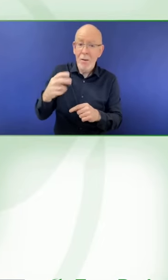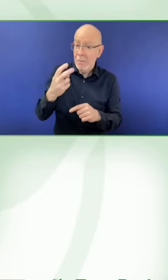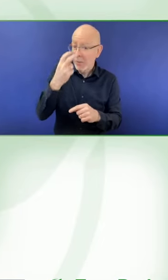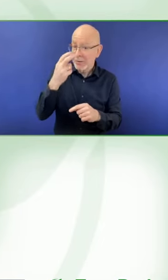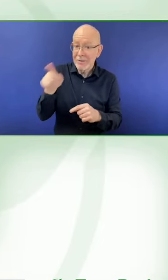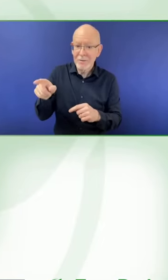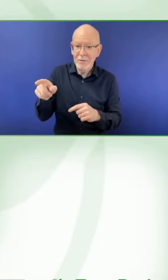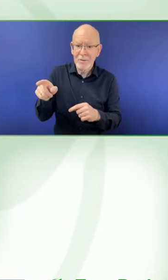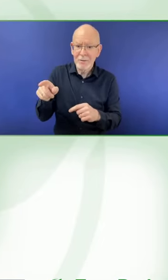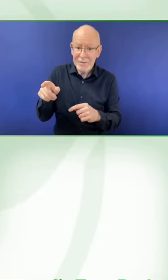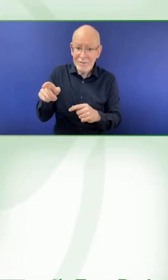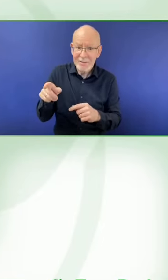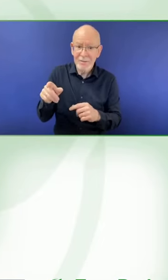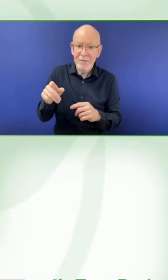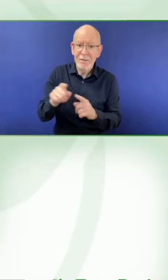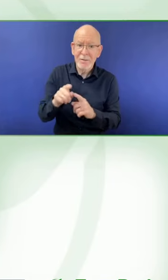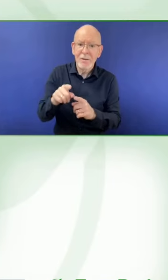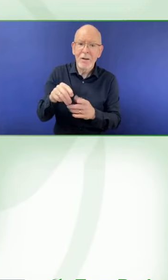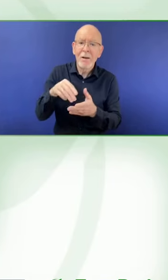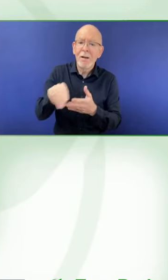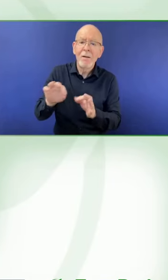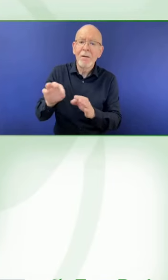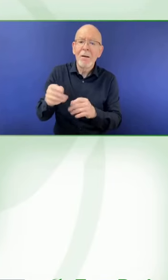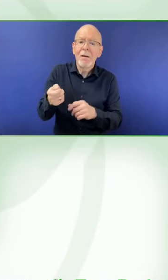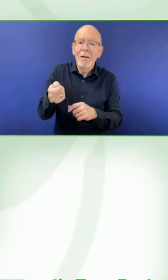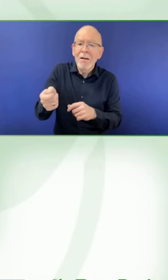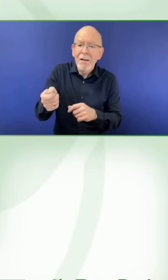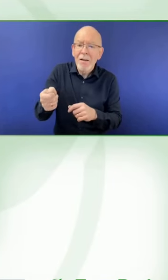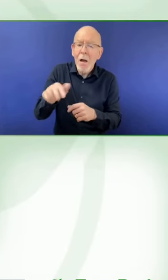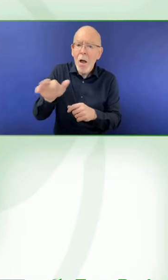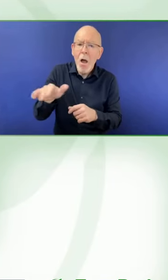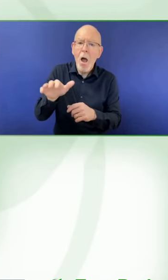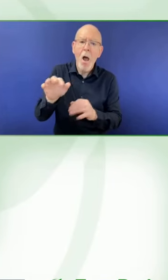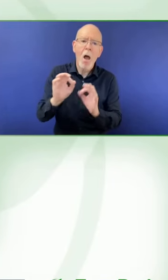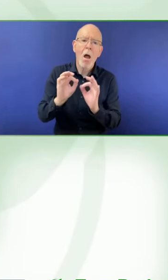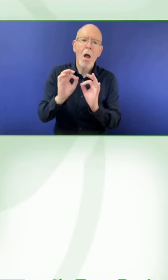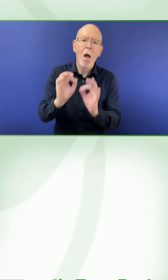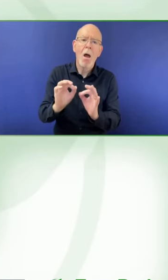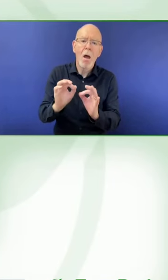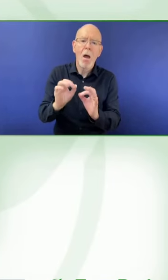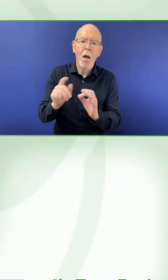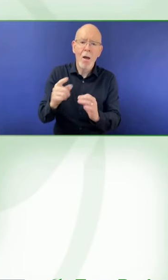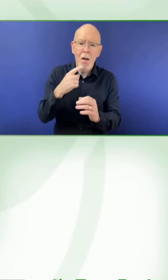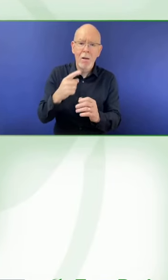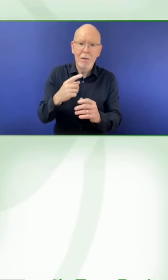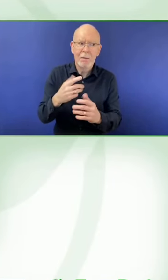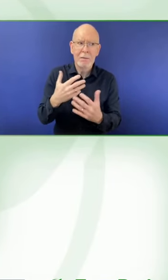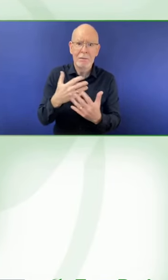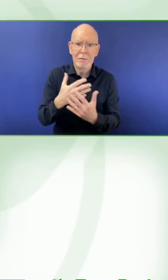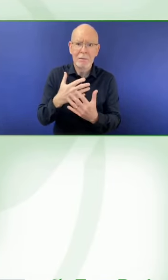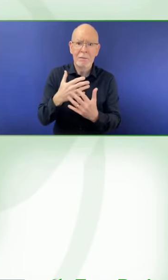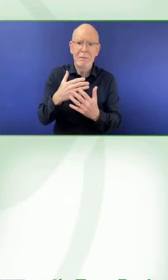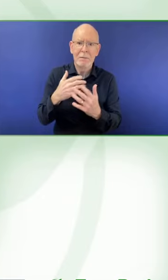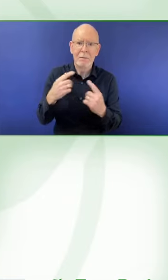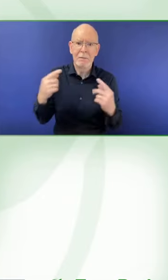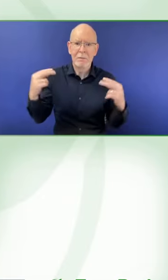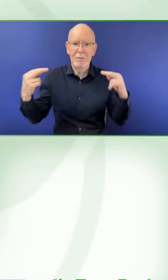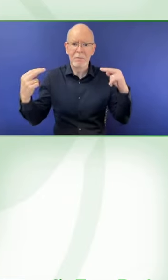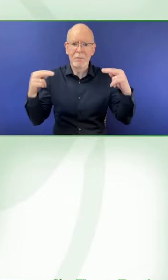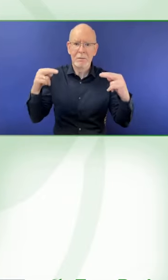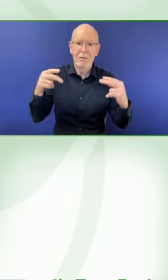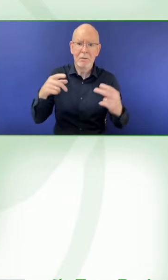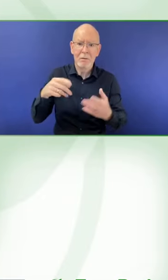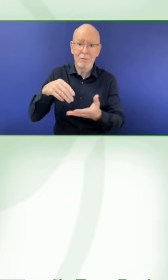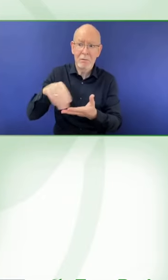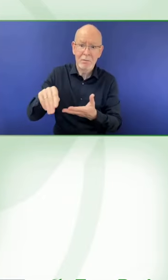was watching her. Not knowing, you know, feeling, feeling threatened, but actually having something invisible like an Apple Watch or another